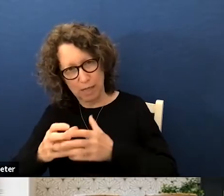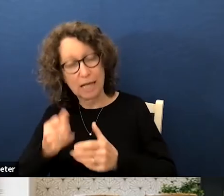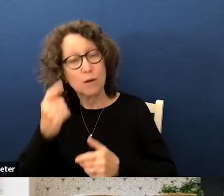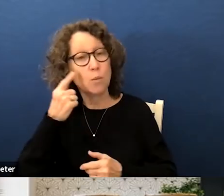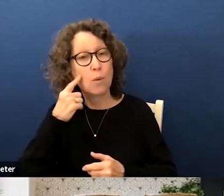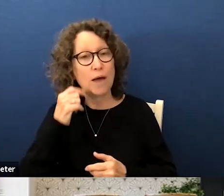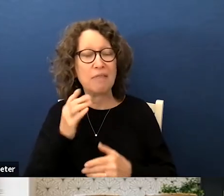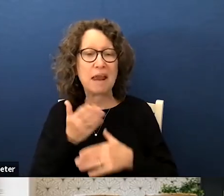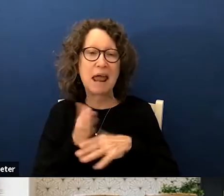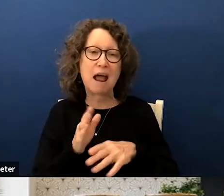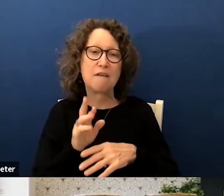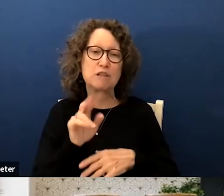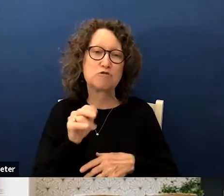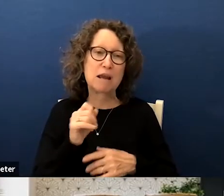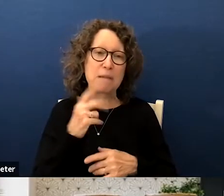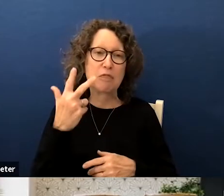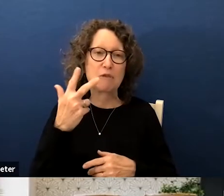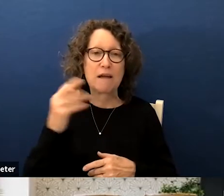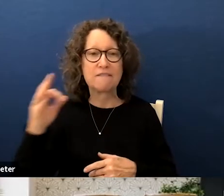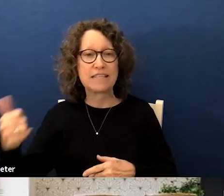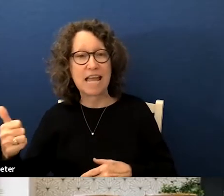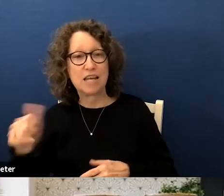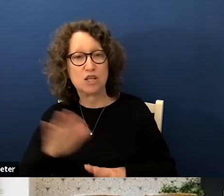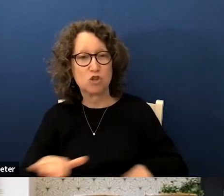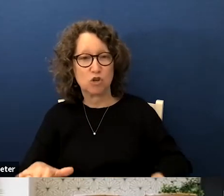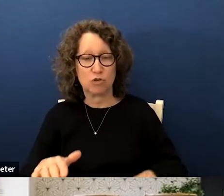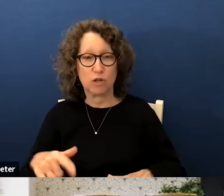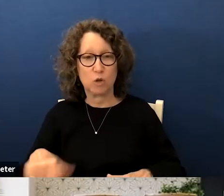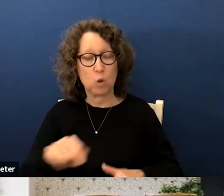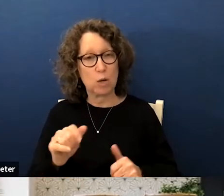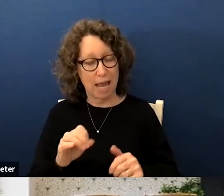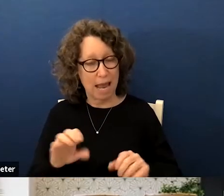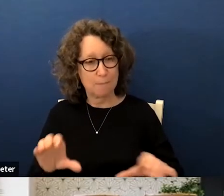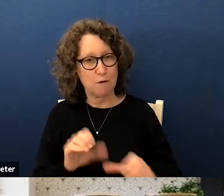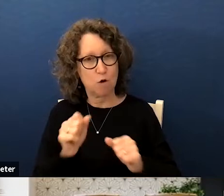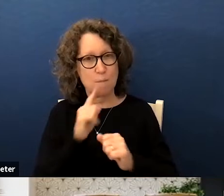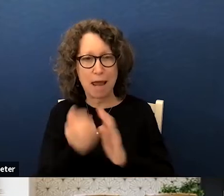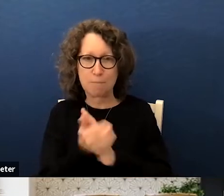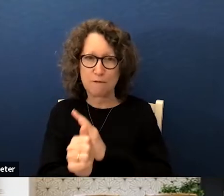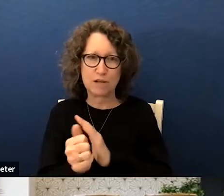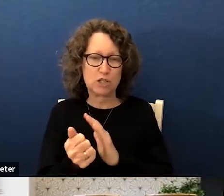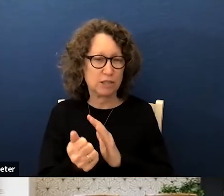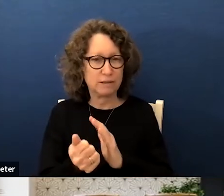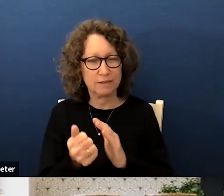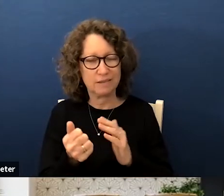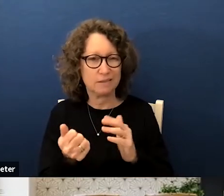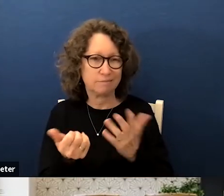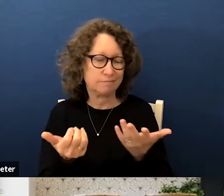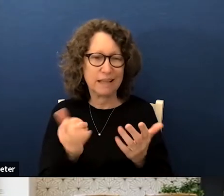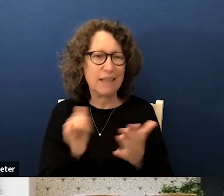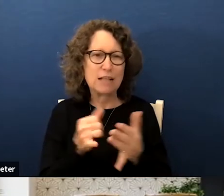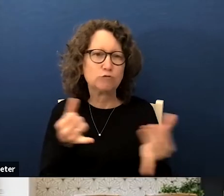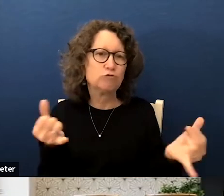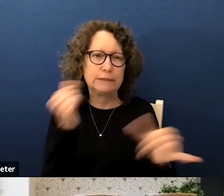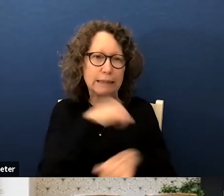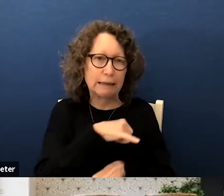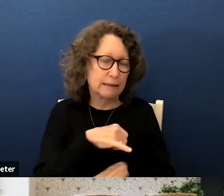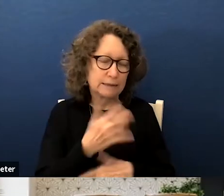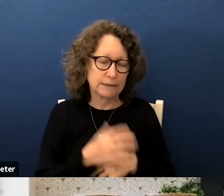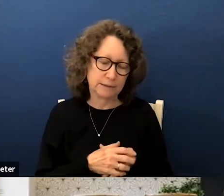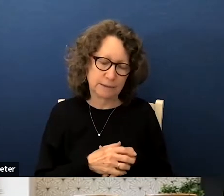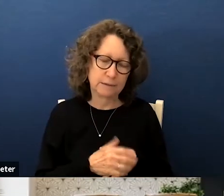an average rate of about three out of ten children who can perform at a proficient skill level that is ridiculous so